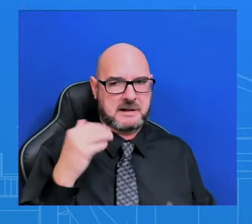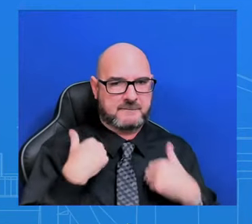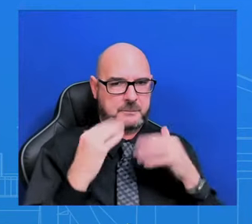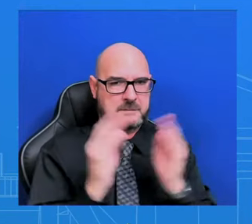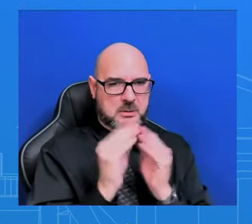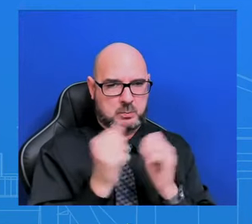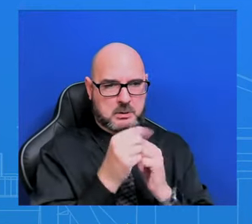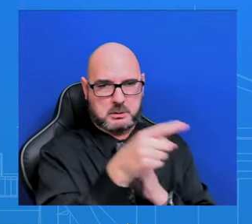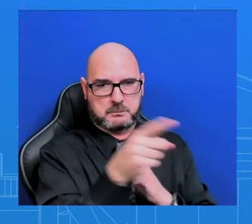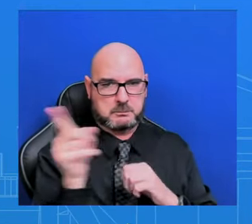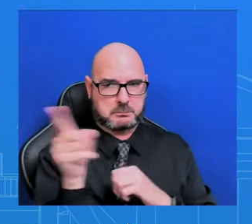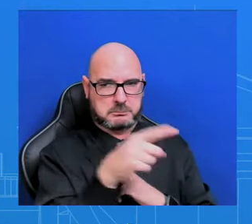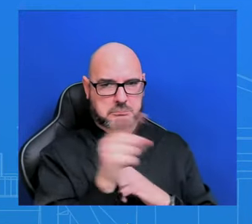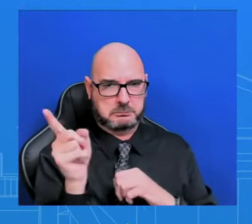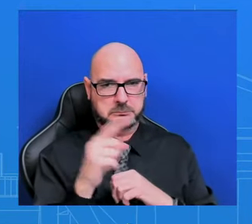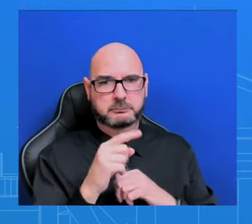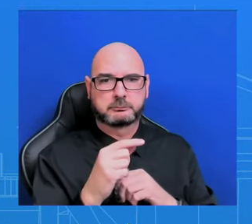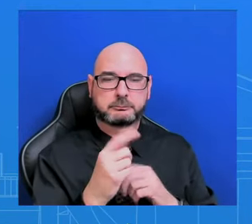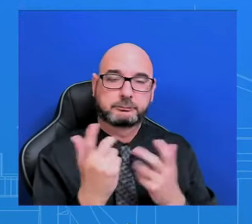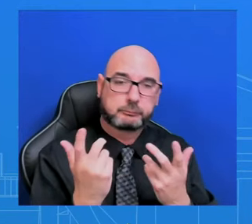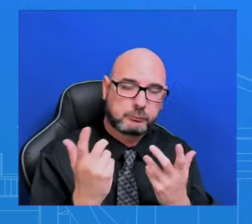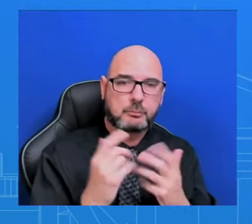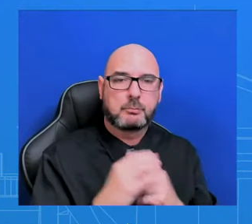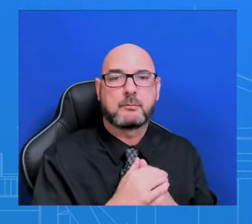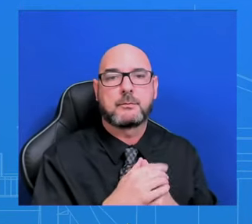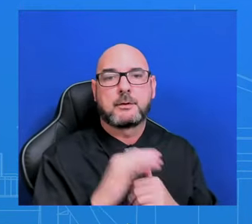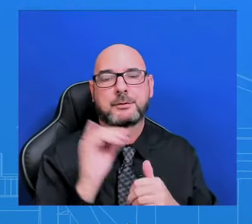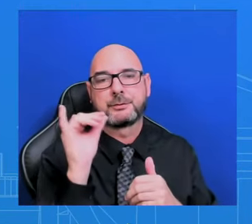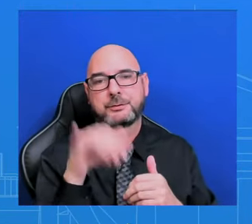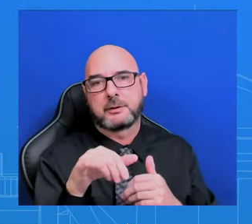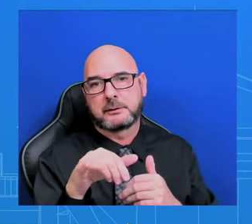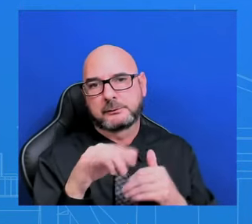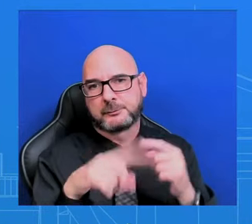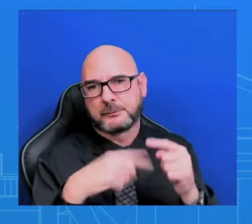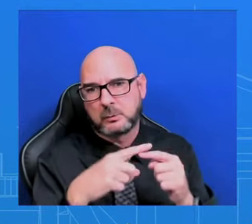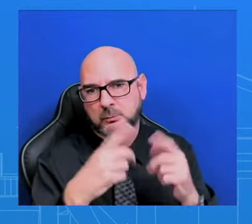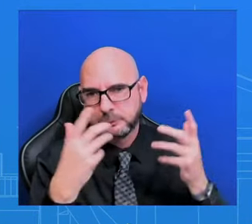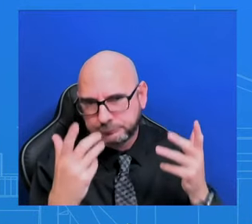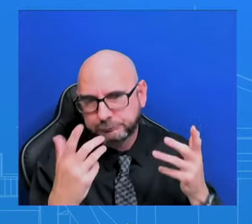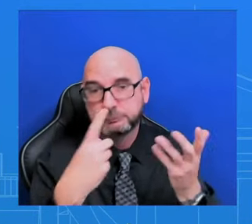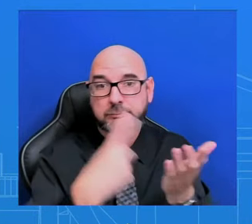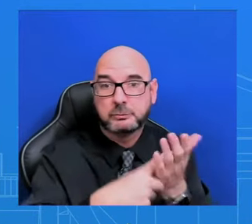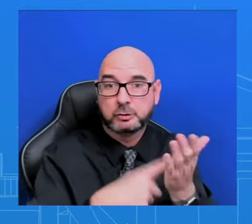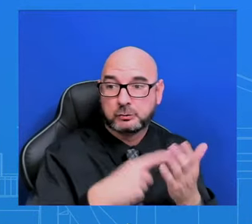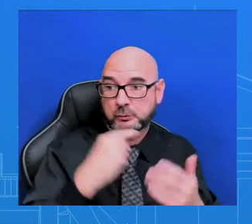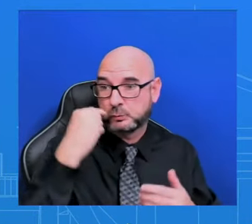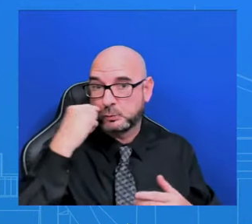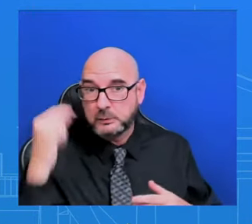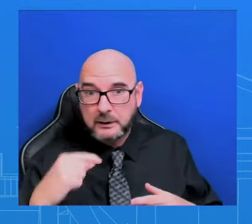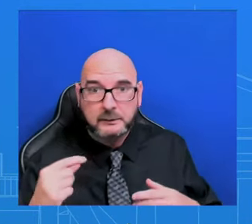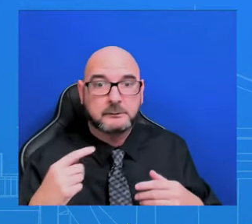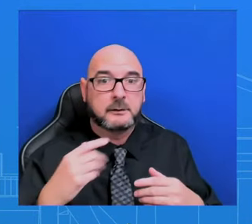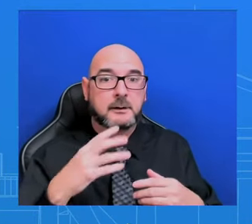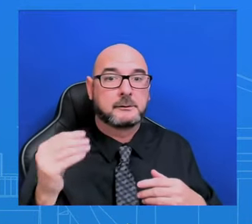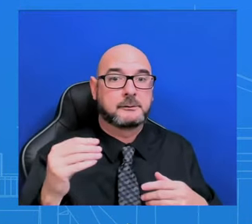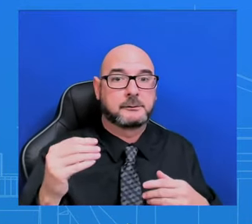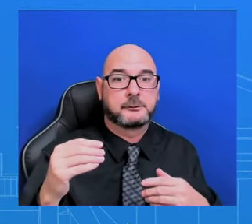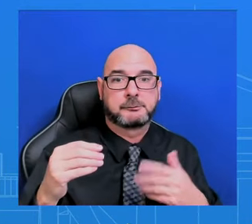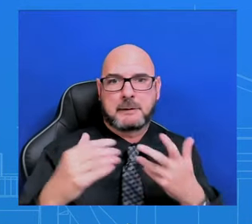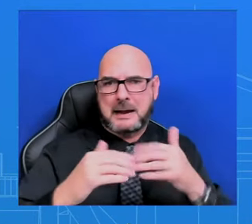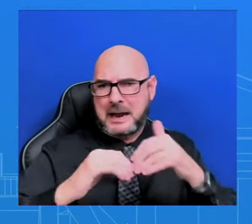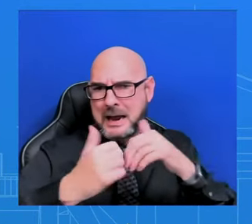And that, it was obviously about Ukraine and the importance of America supporting Ukraine and their fight for freedom.